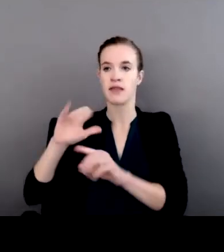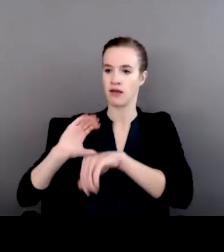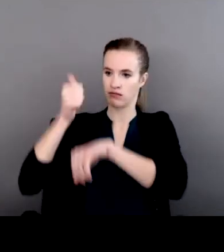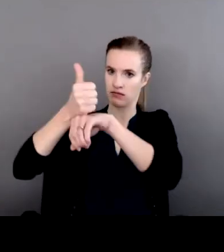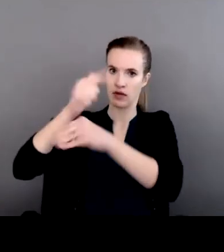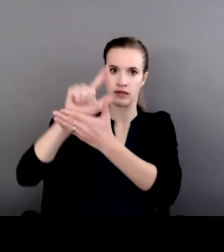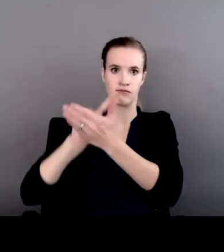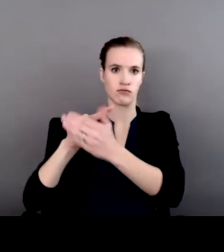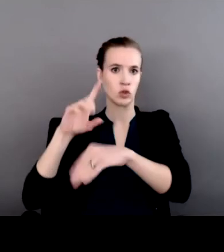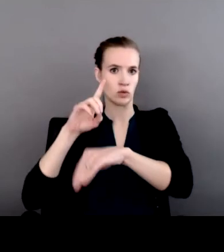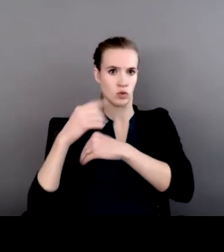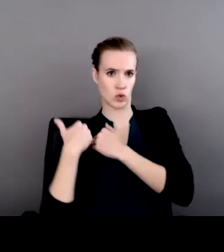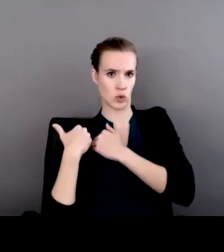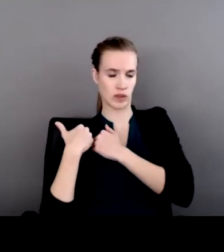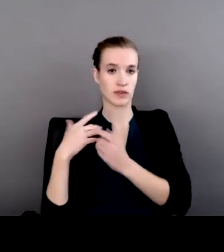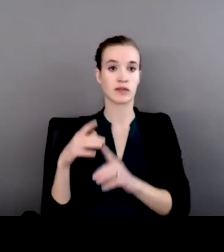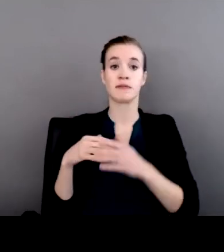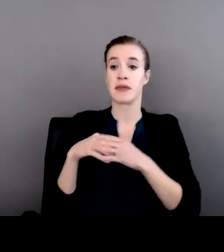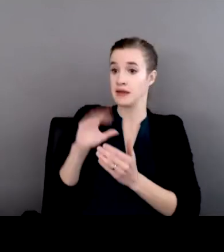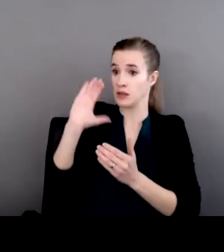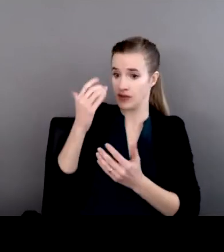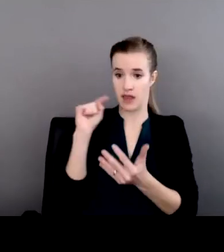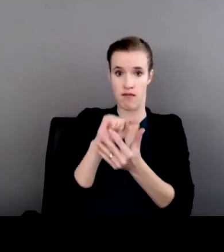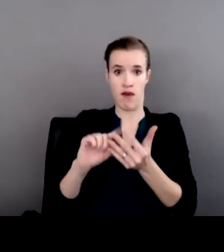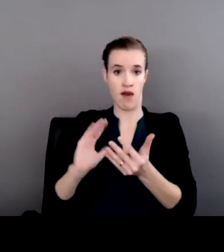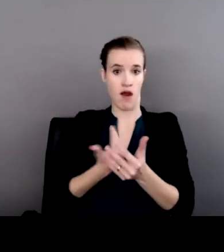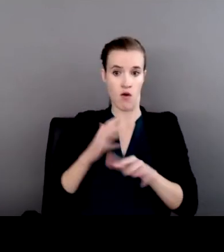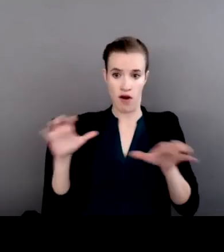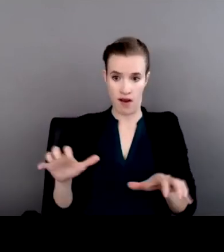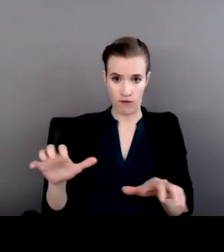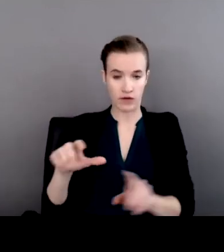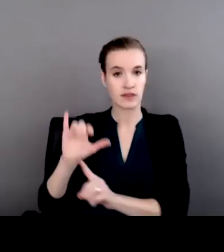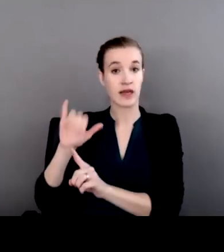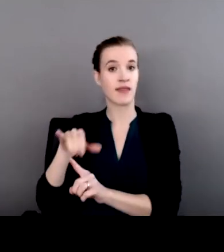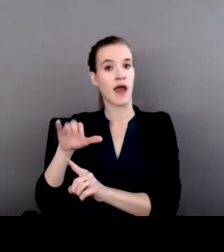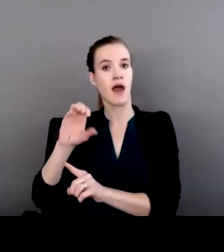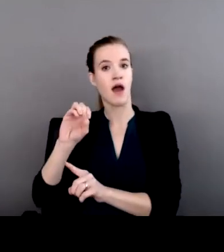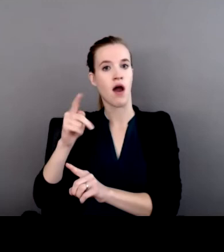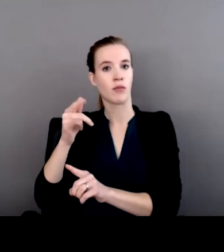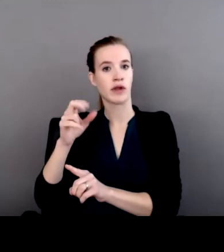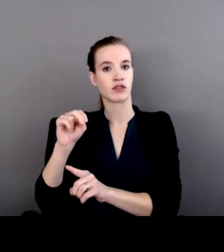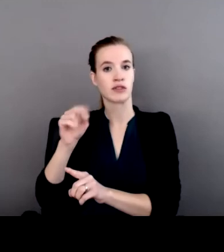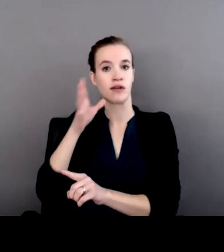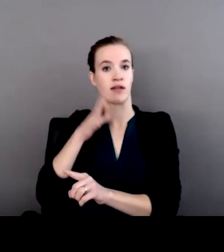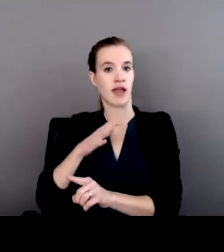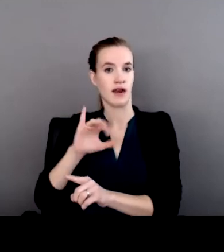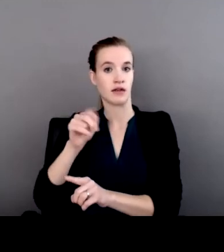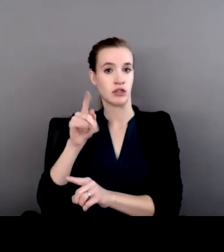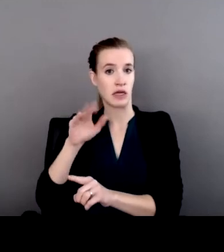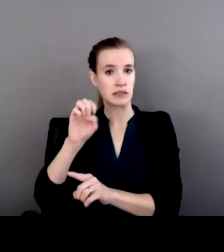it appears these efforts and Operation Lady Justice are similar in purpose, but